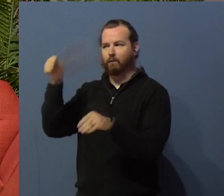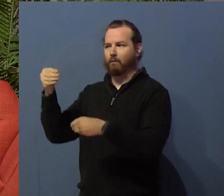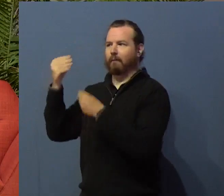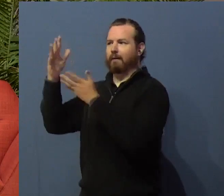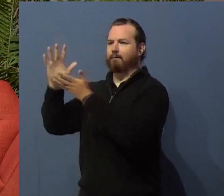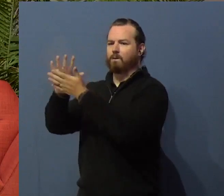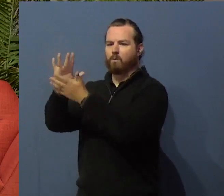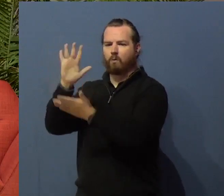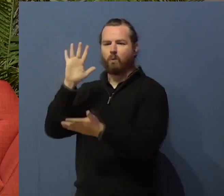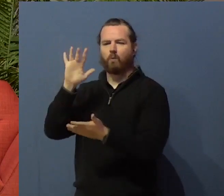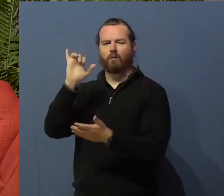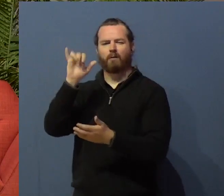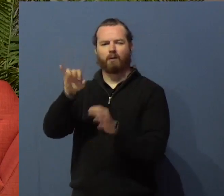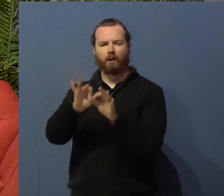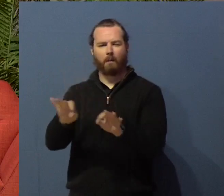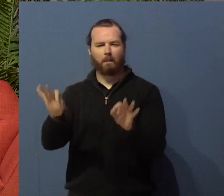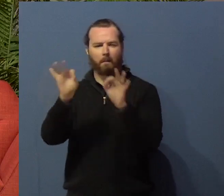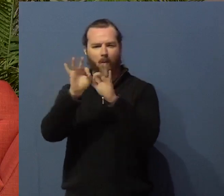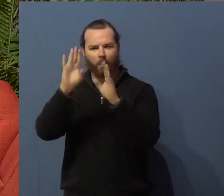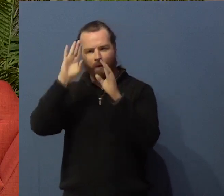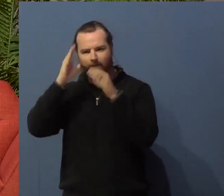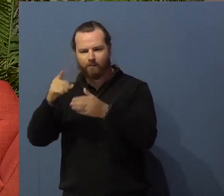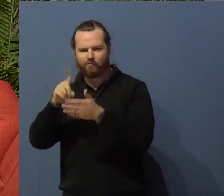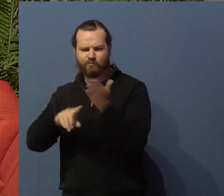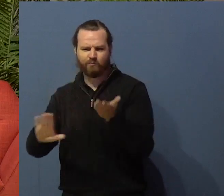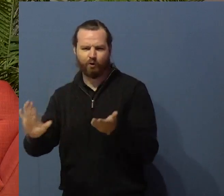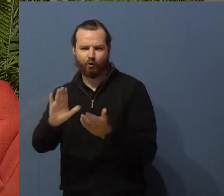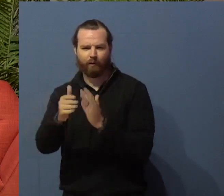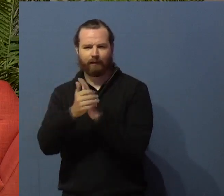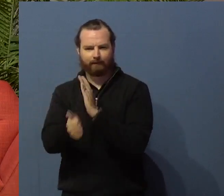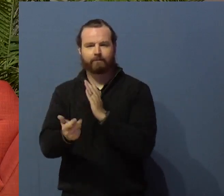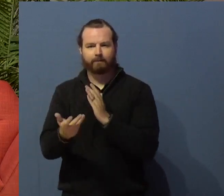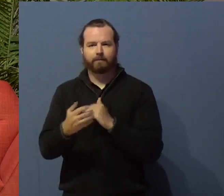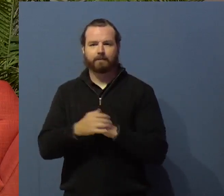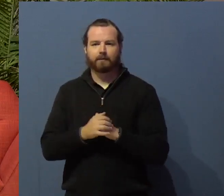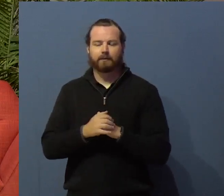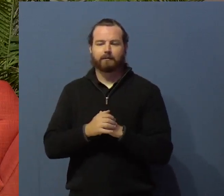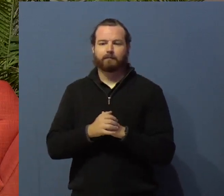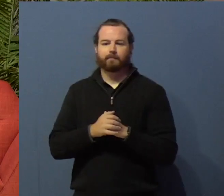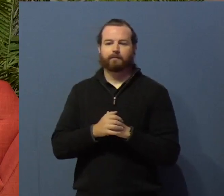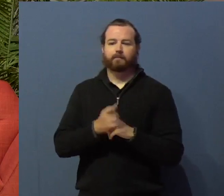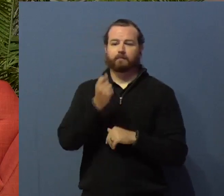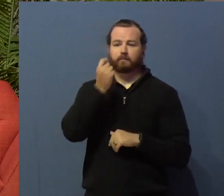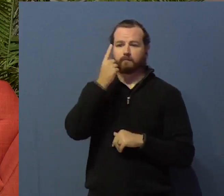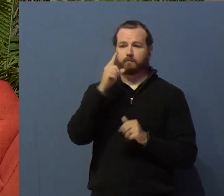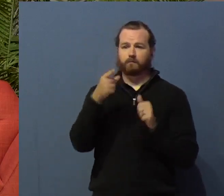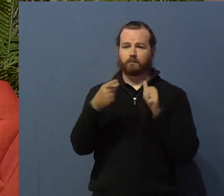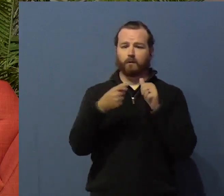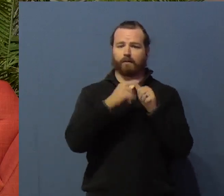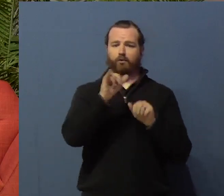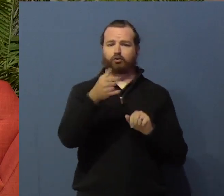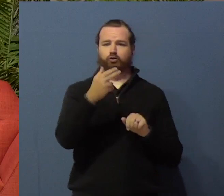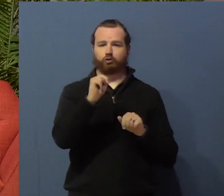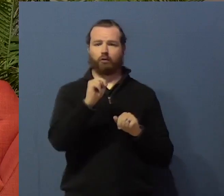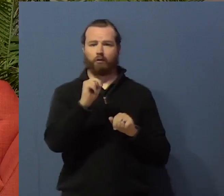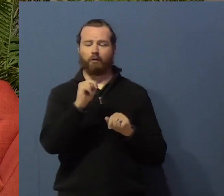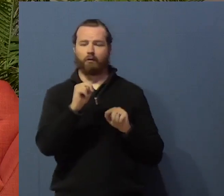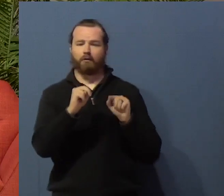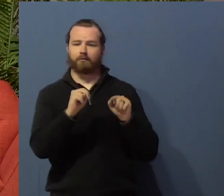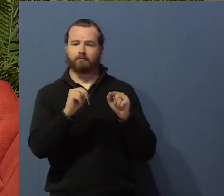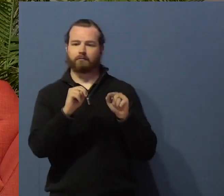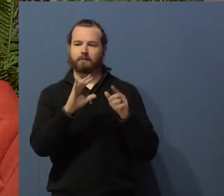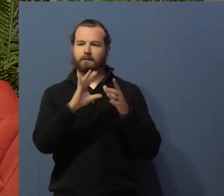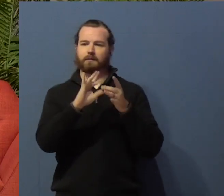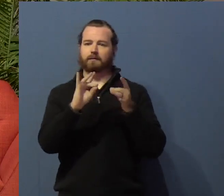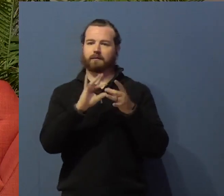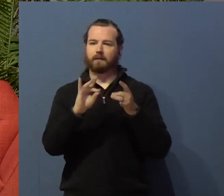1 John, again, and this is from the title of this talk that I gave. See what kind of love the Father